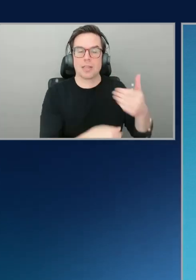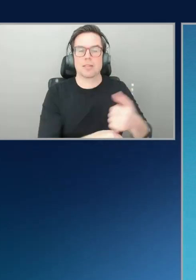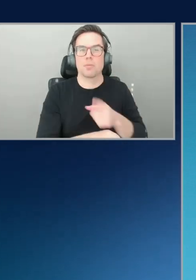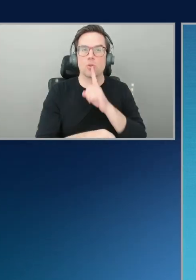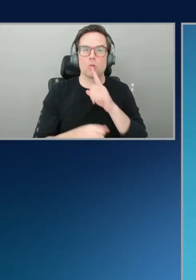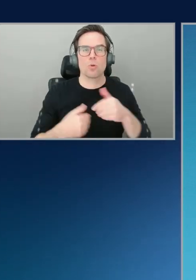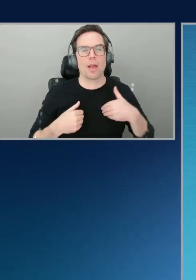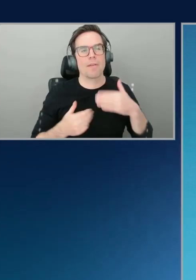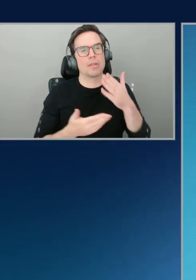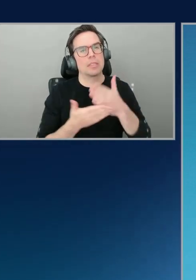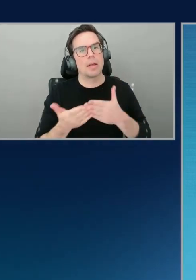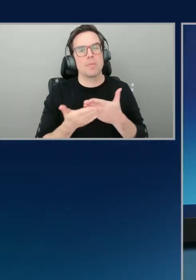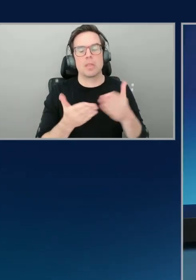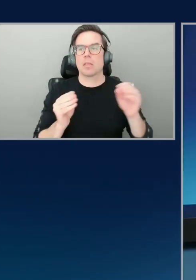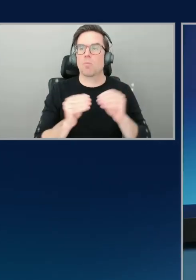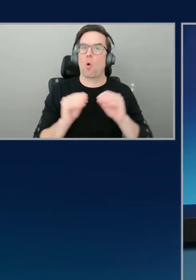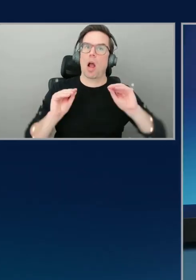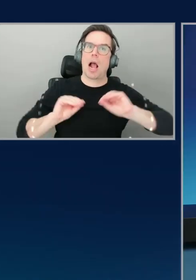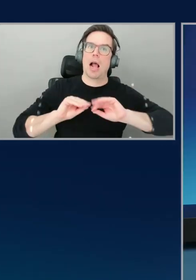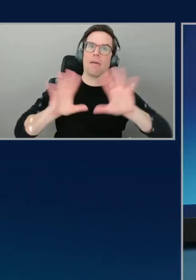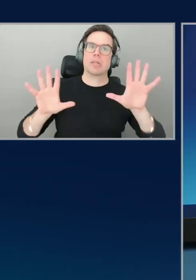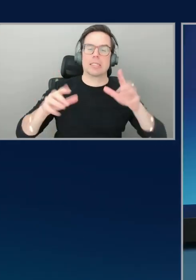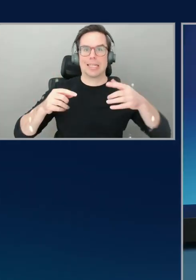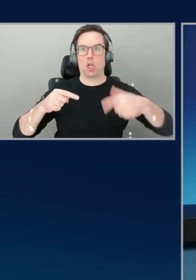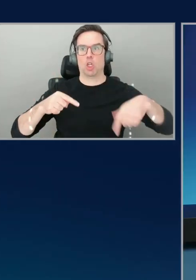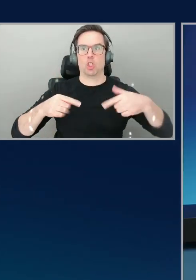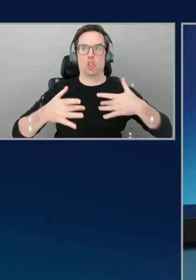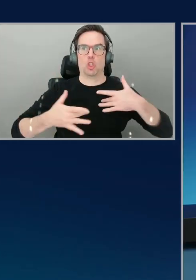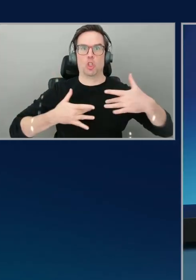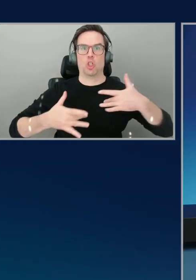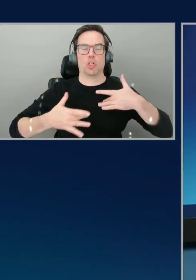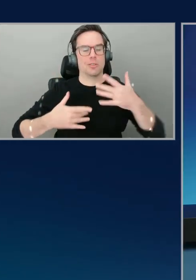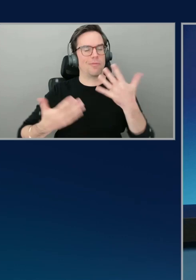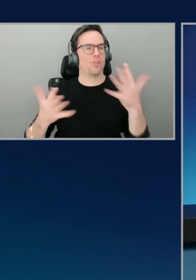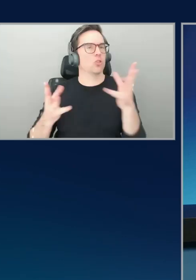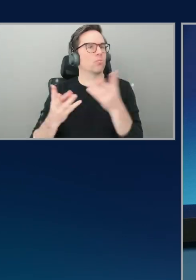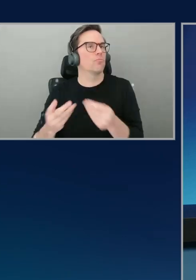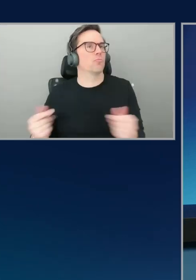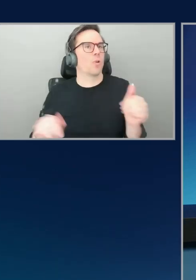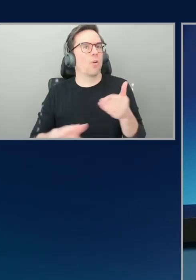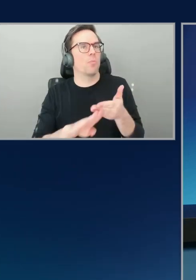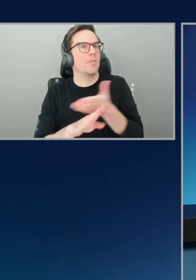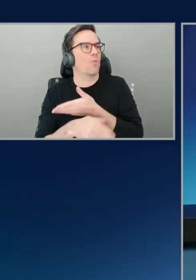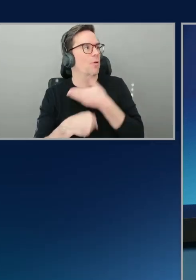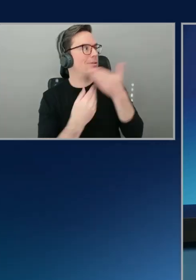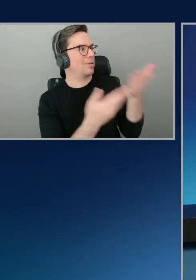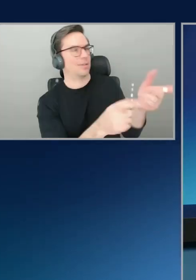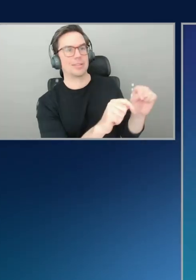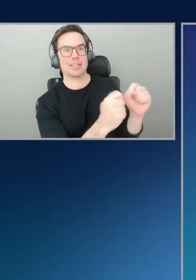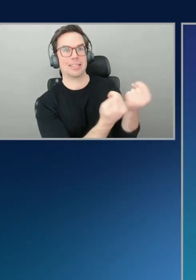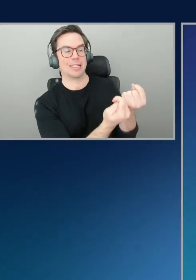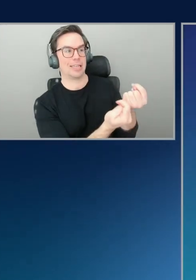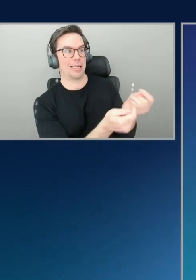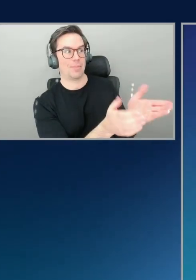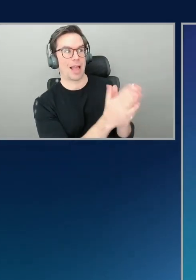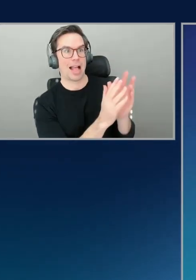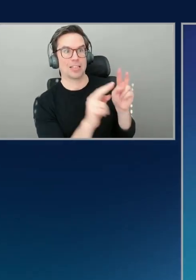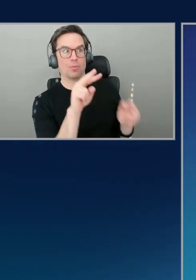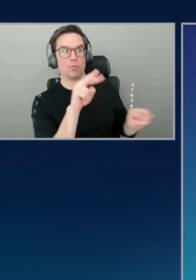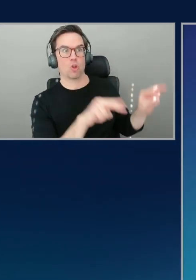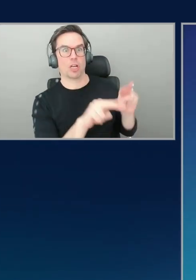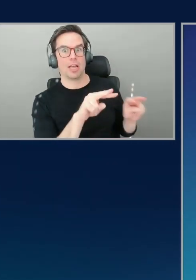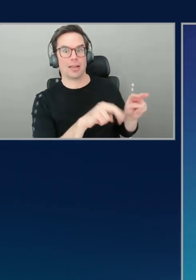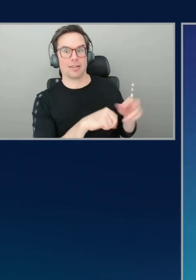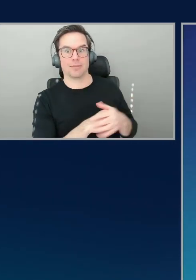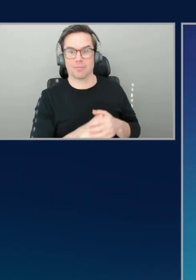of. Right? Yeah. Yes, absolutely. There's been plenty of times where I'm, I'm a little humiliated by the things it does find. It doesn't have to be a human to make me feel